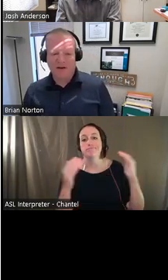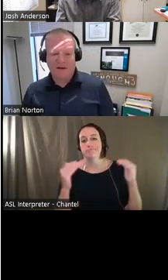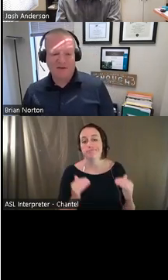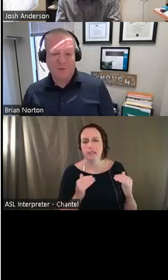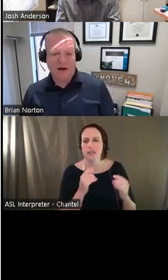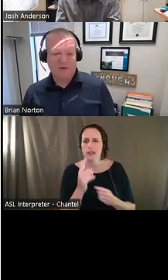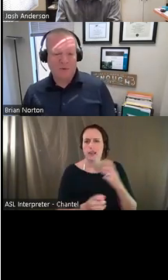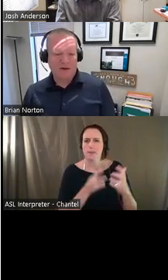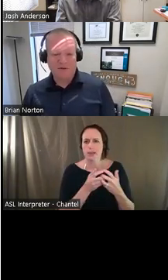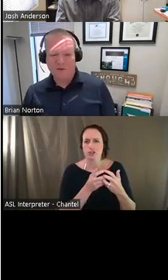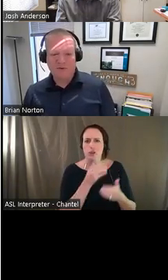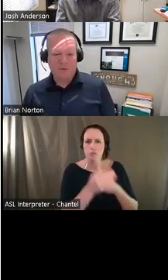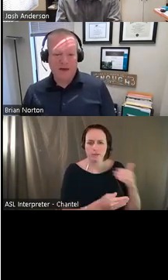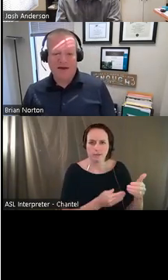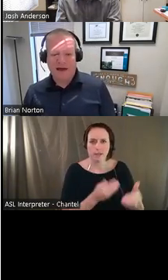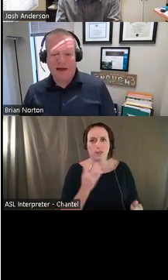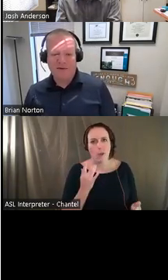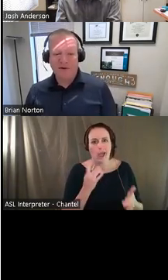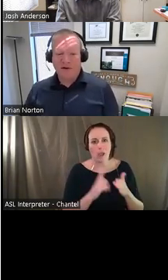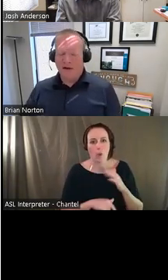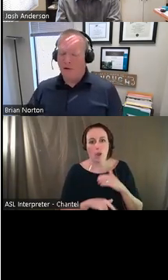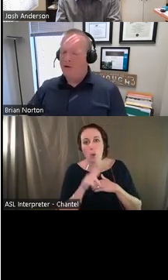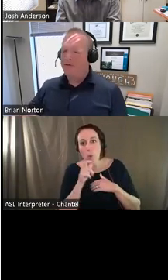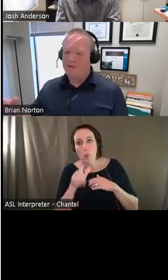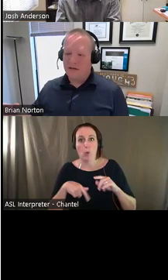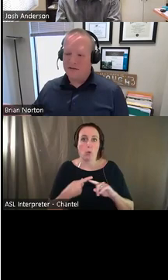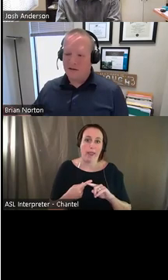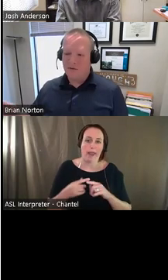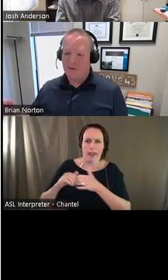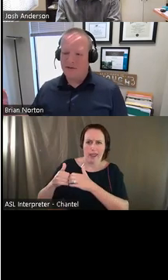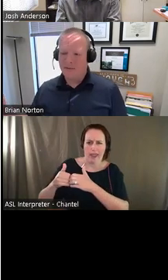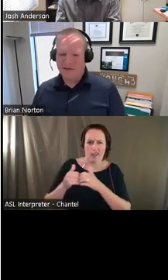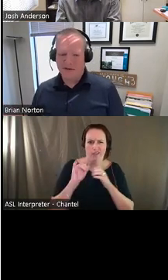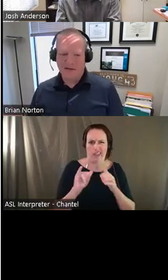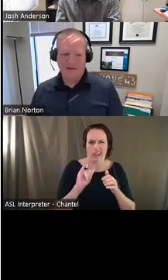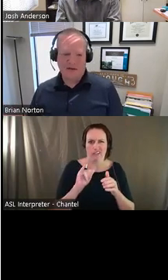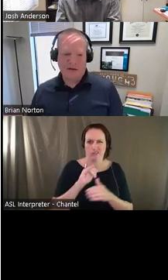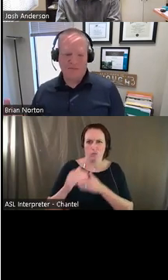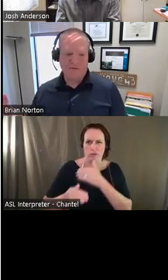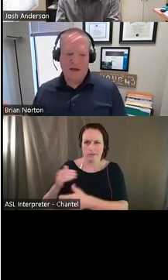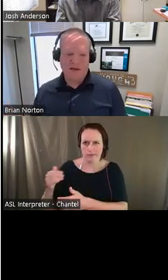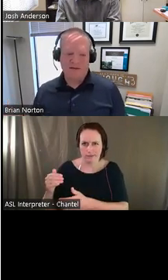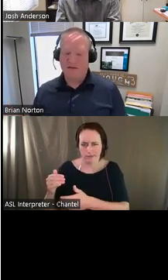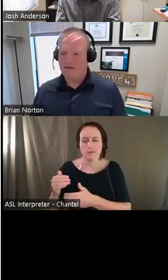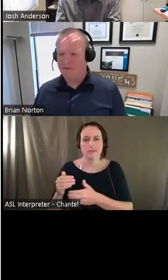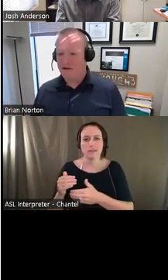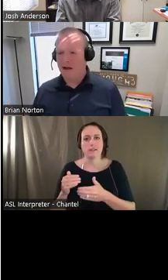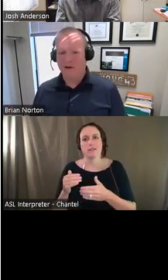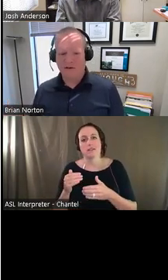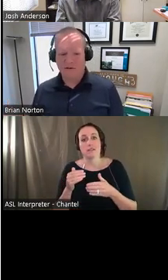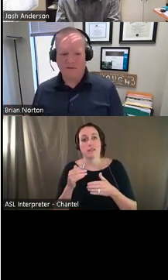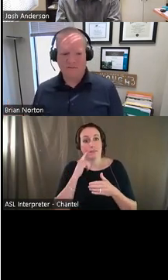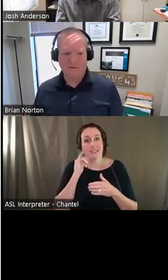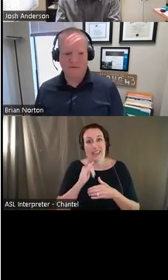process, the why, the what, the who, the when, the how, all of those things that go into that process to make a successful